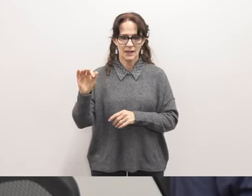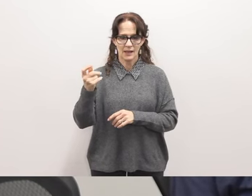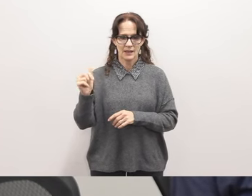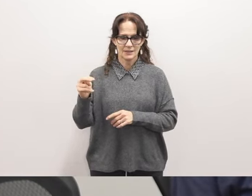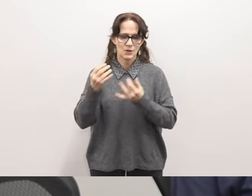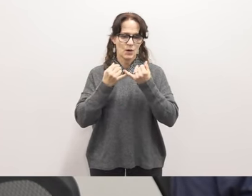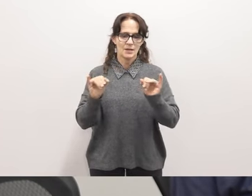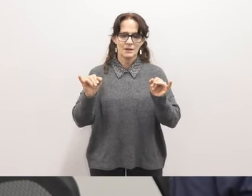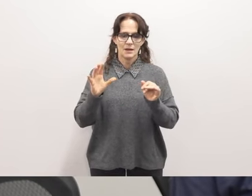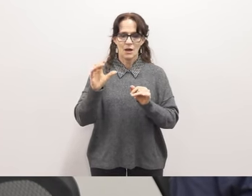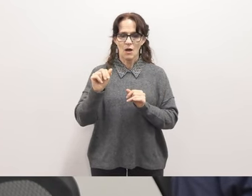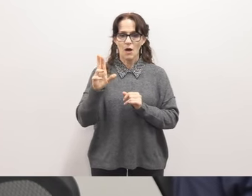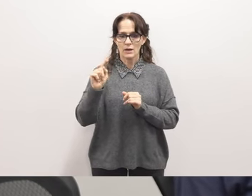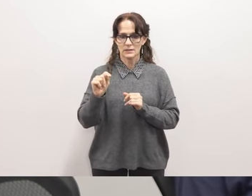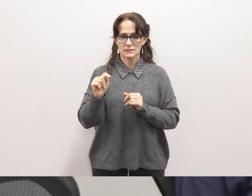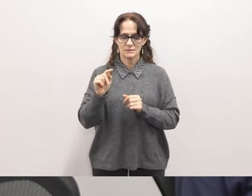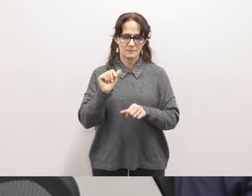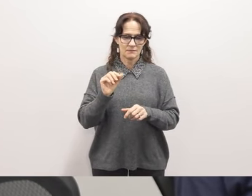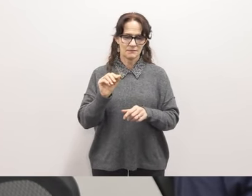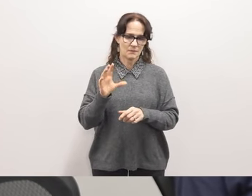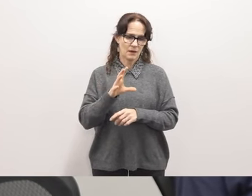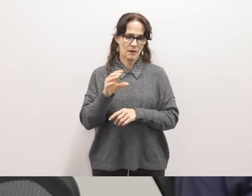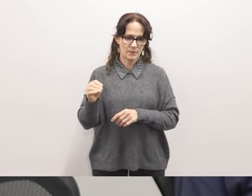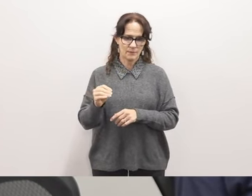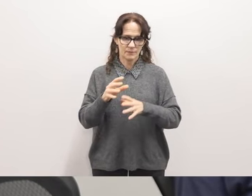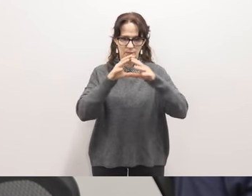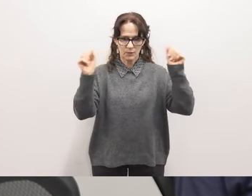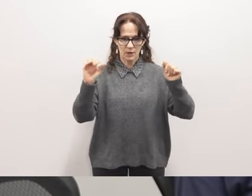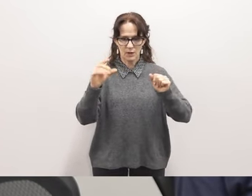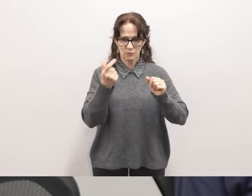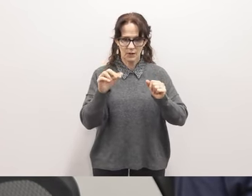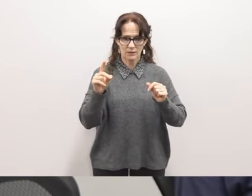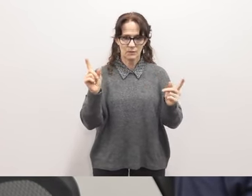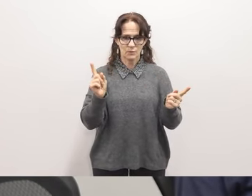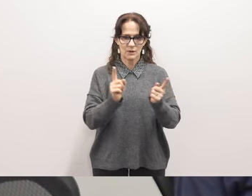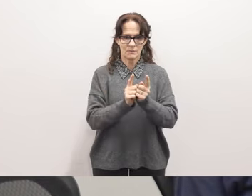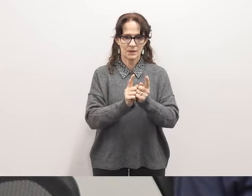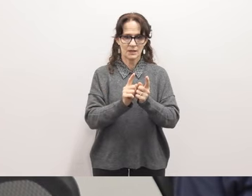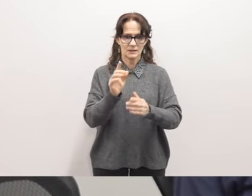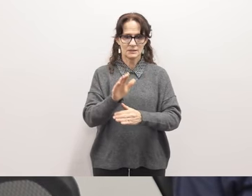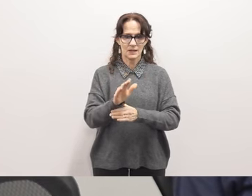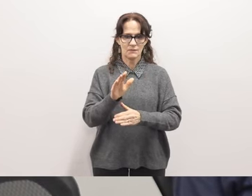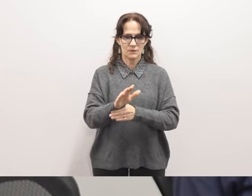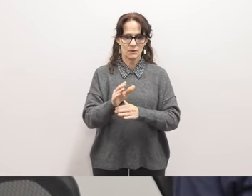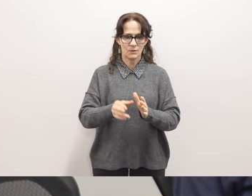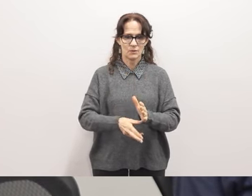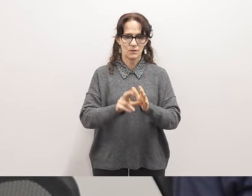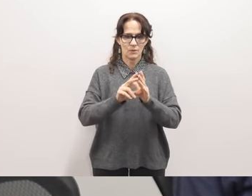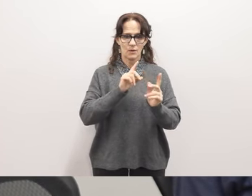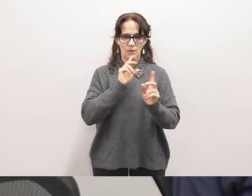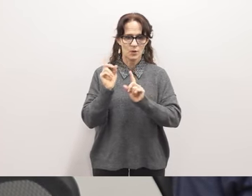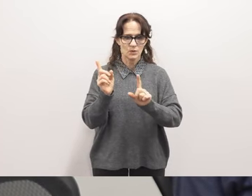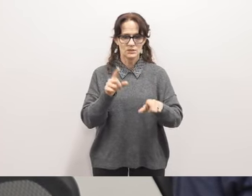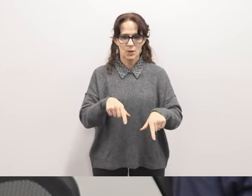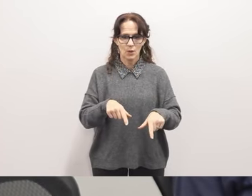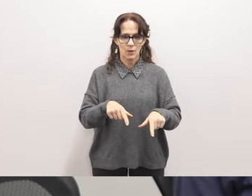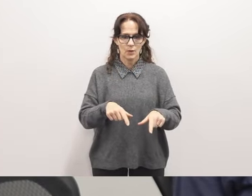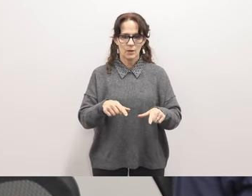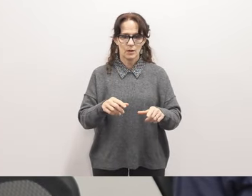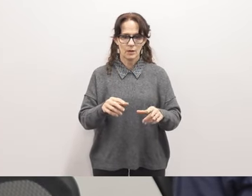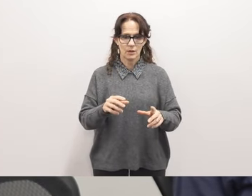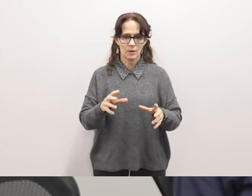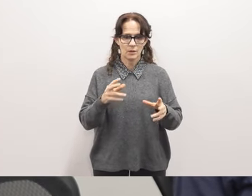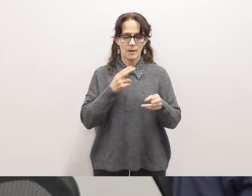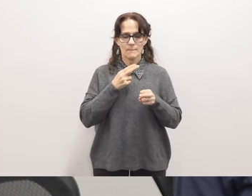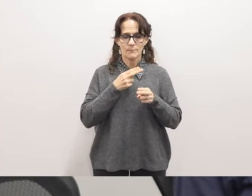and as um president craig had said we met earlier this afternoon to go over the results um so i'll just give a